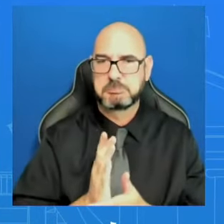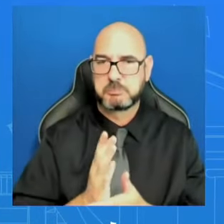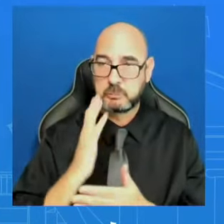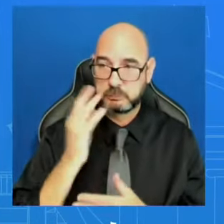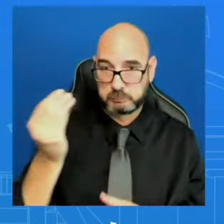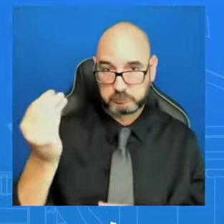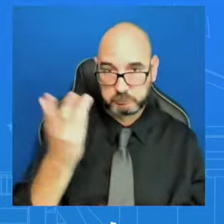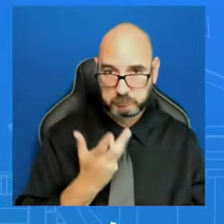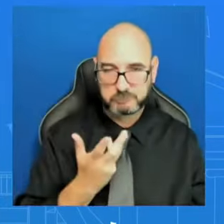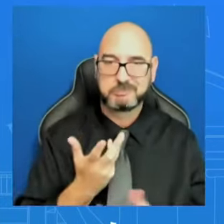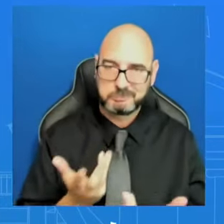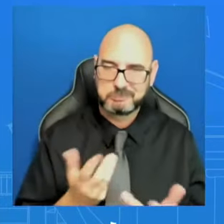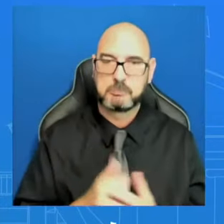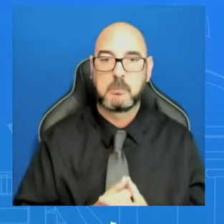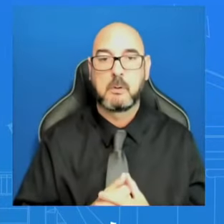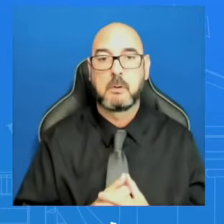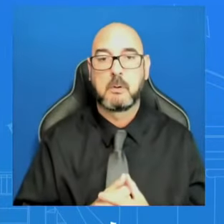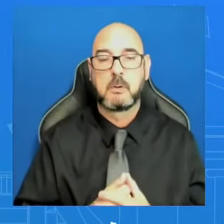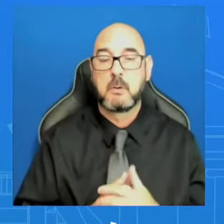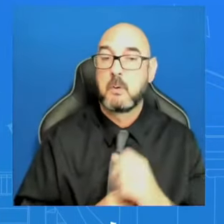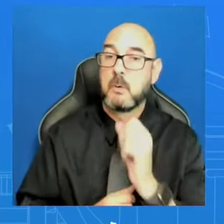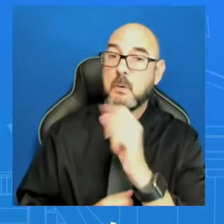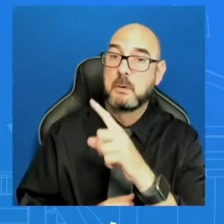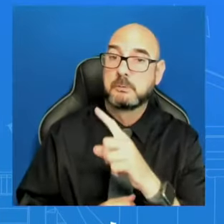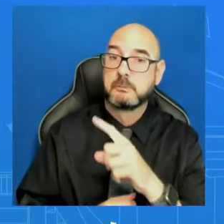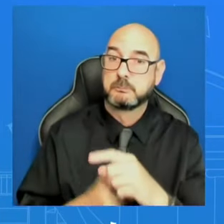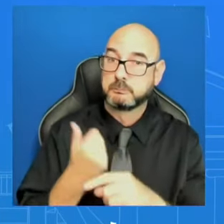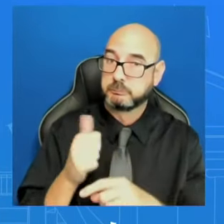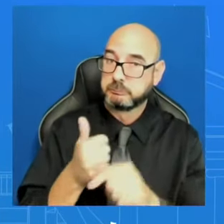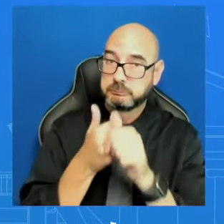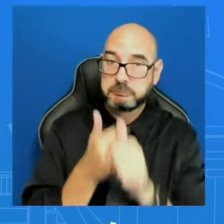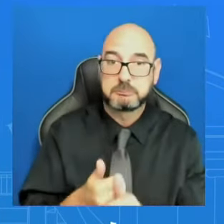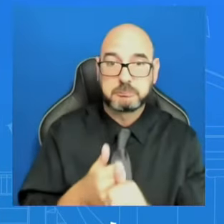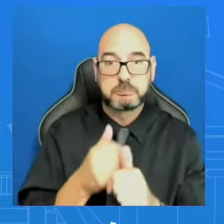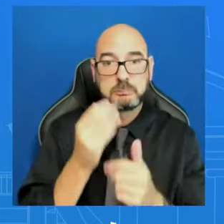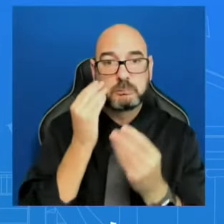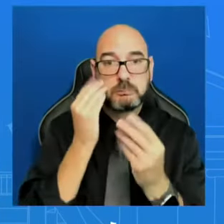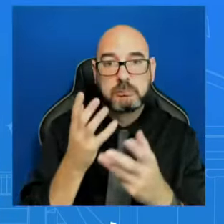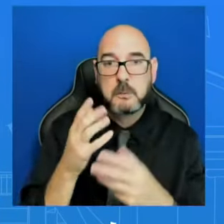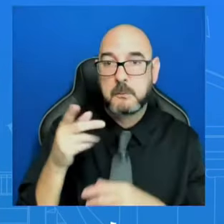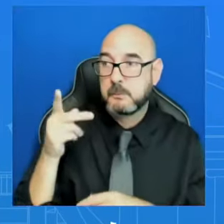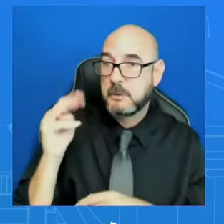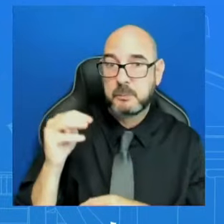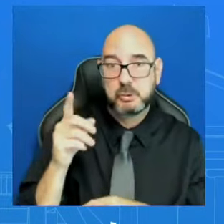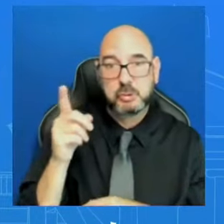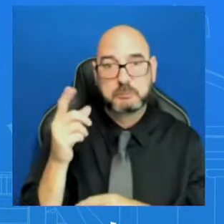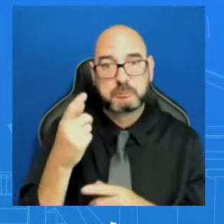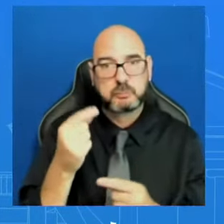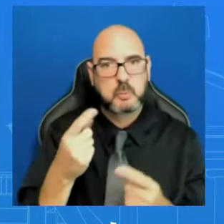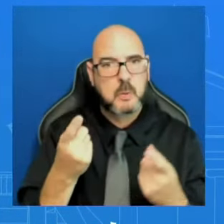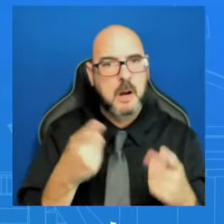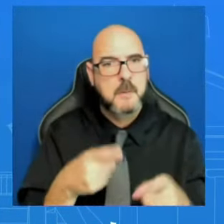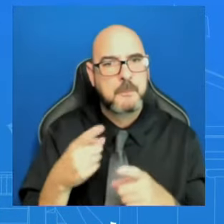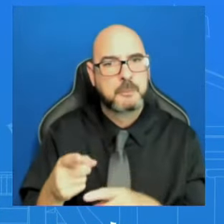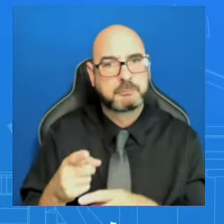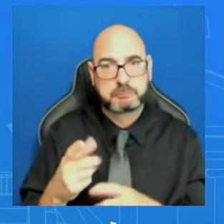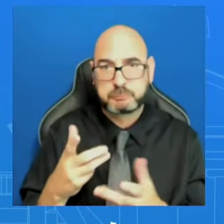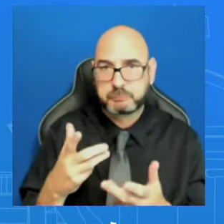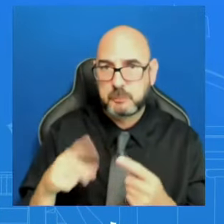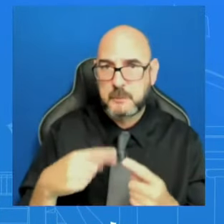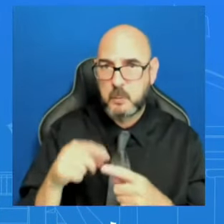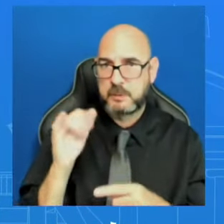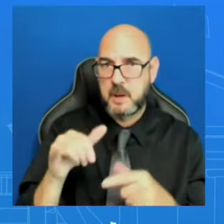by the Prime Minister on what exactly happened with the World Central Kitchen envoy? They didn't talk about the actual